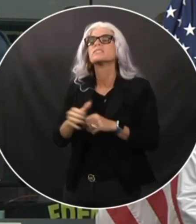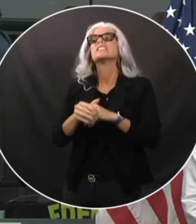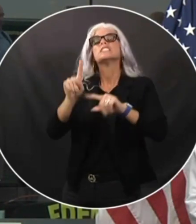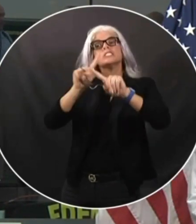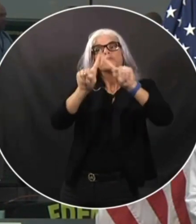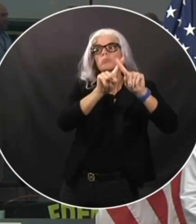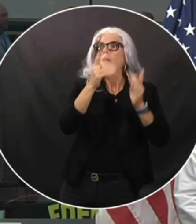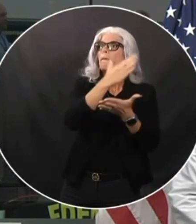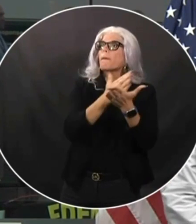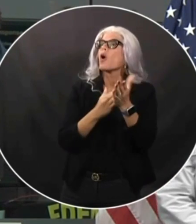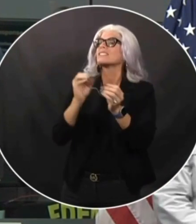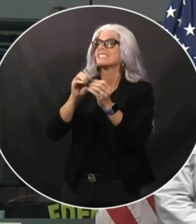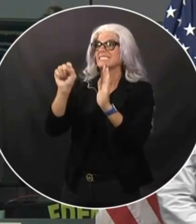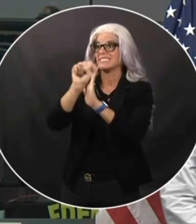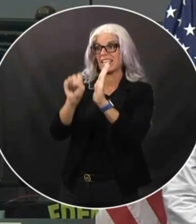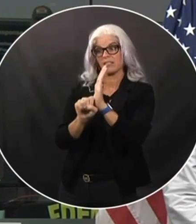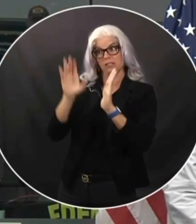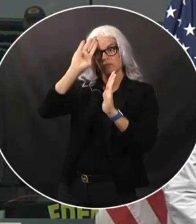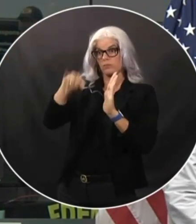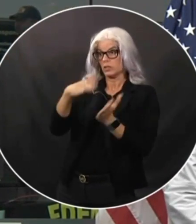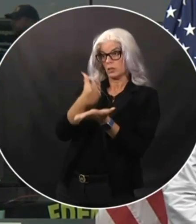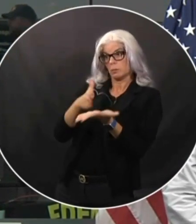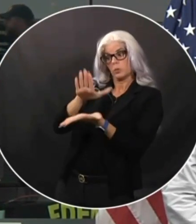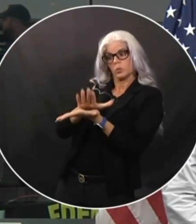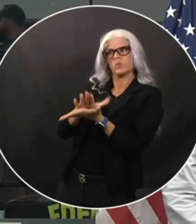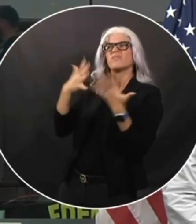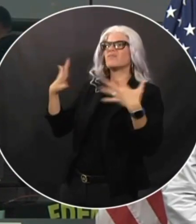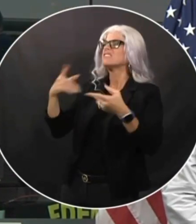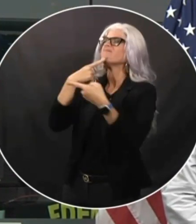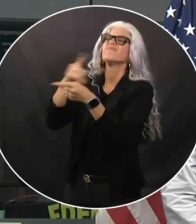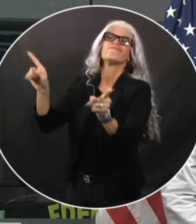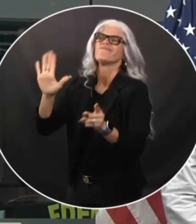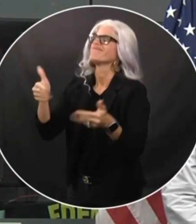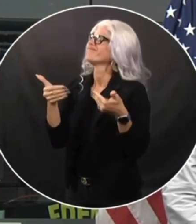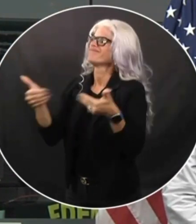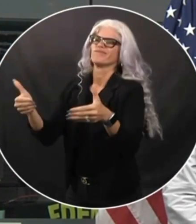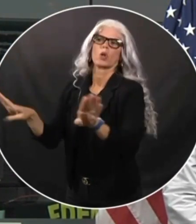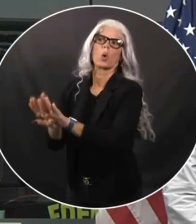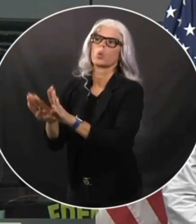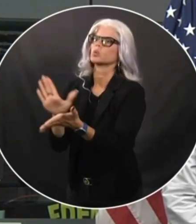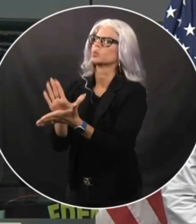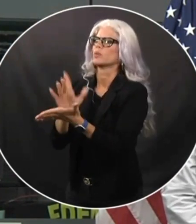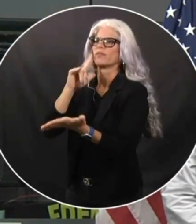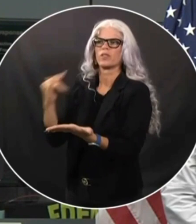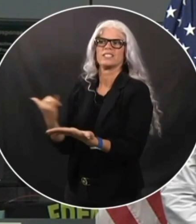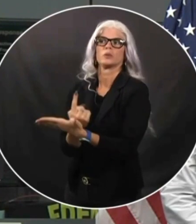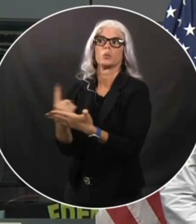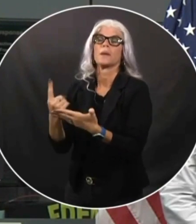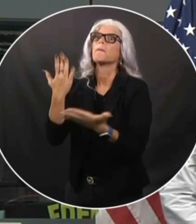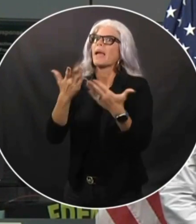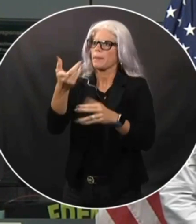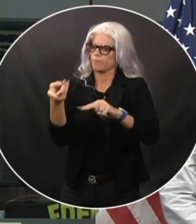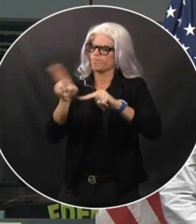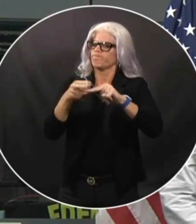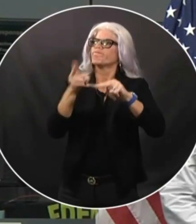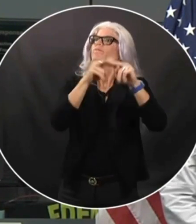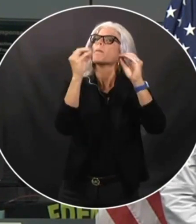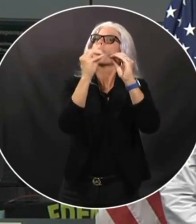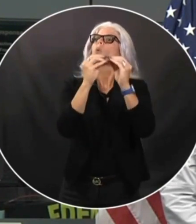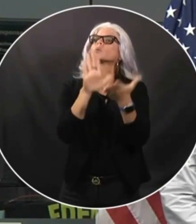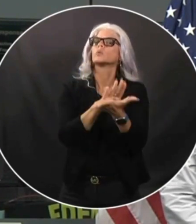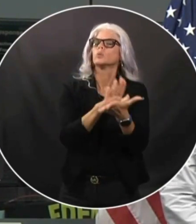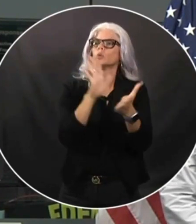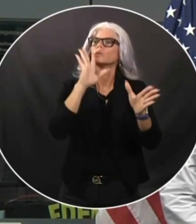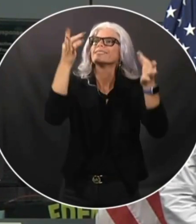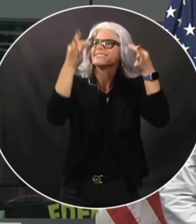announced school closures for this upcoming week, and you may see more as the track becomes more certain. If you want to